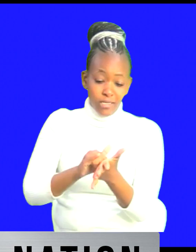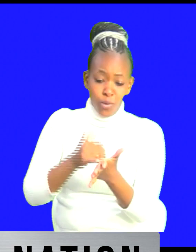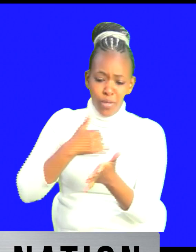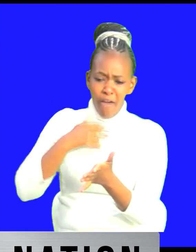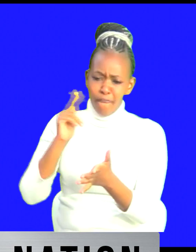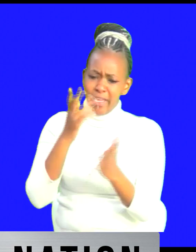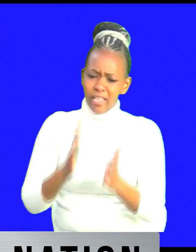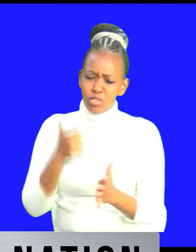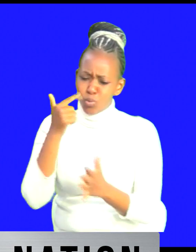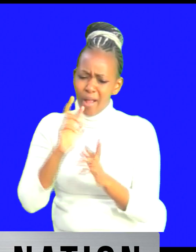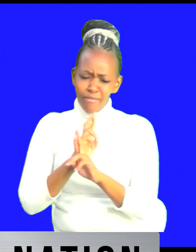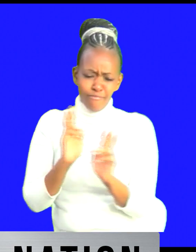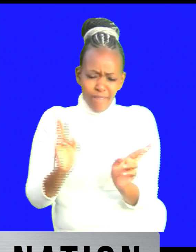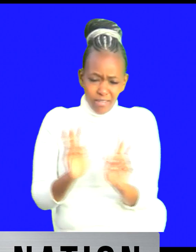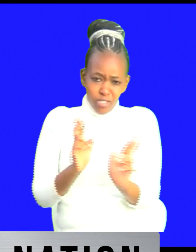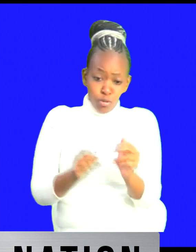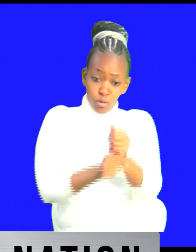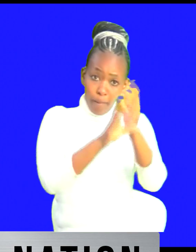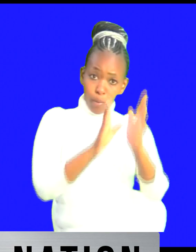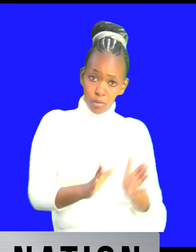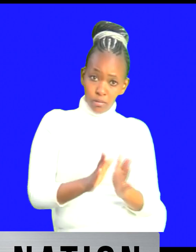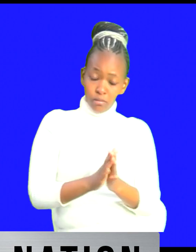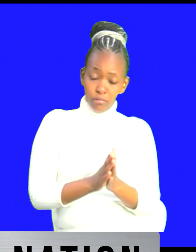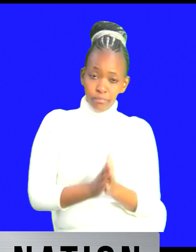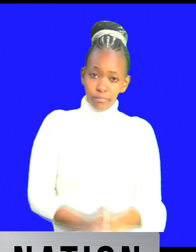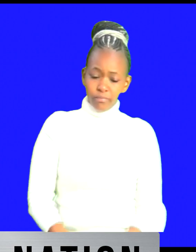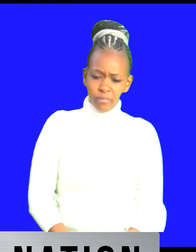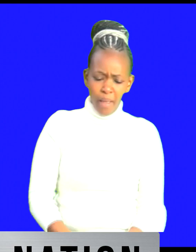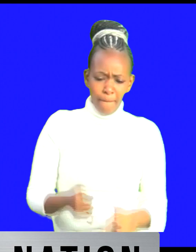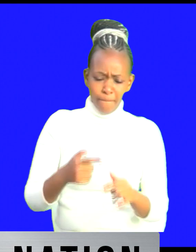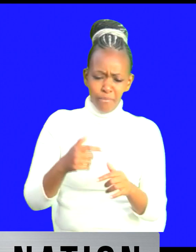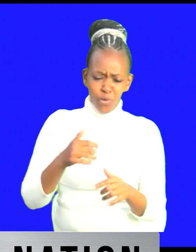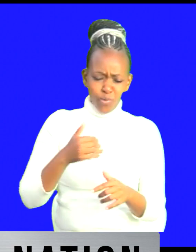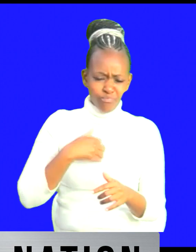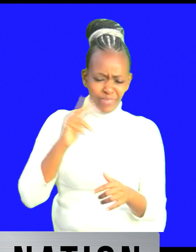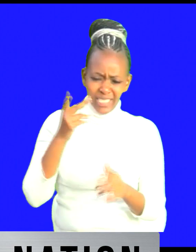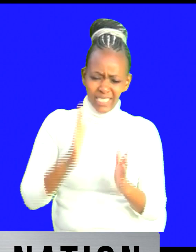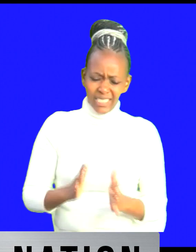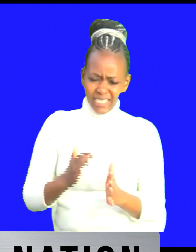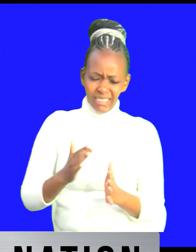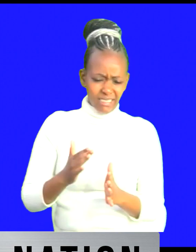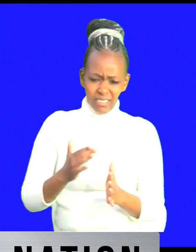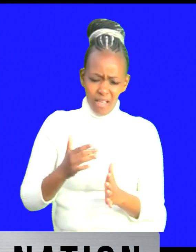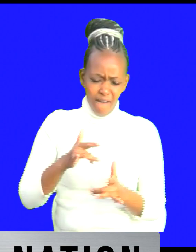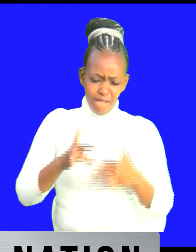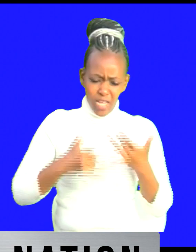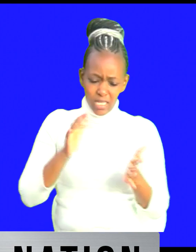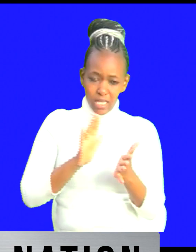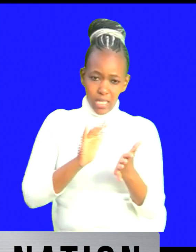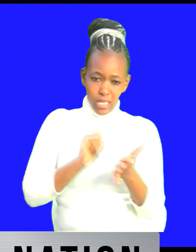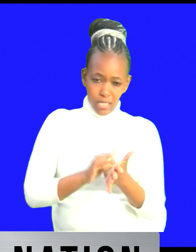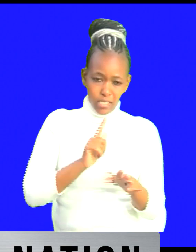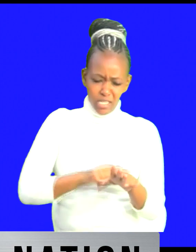problem with kenya is always the fear of even government itself because people always feel that uh ukipatia serekali nikupoteza unapoteza